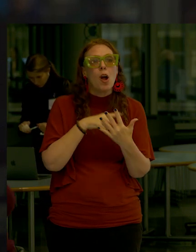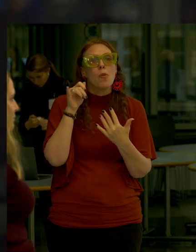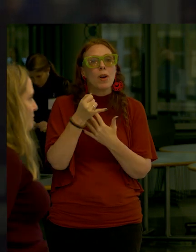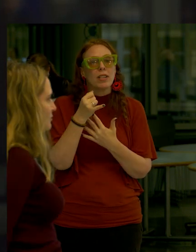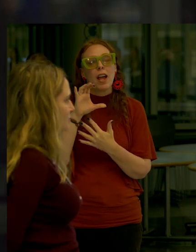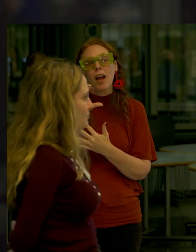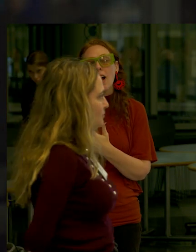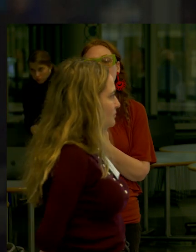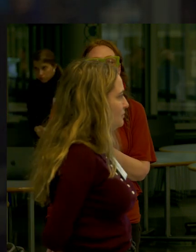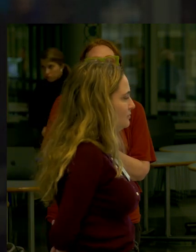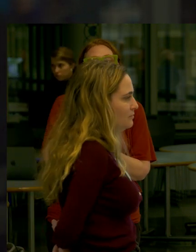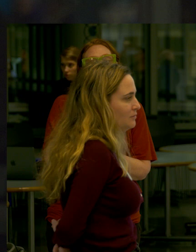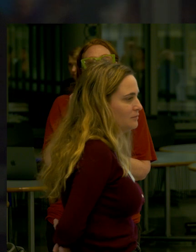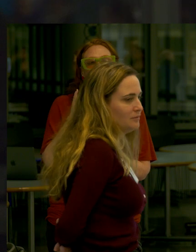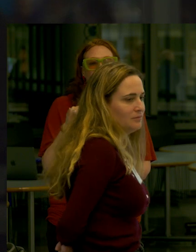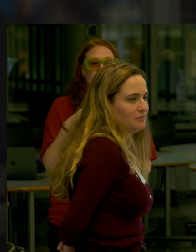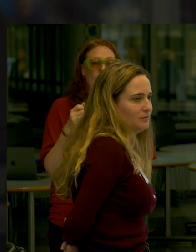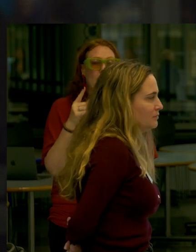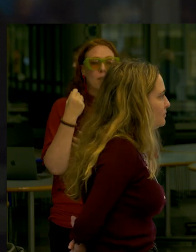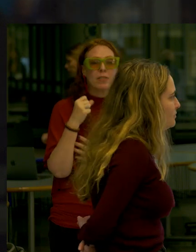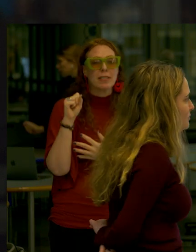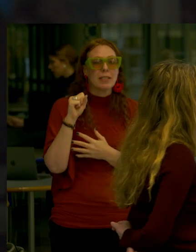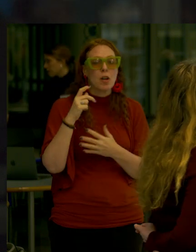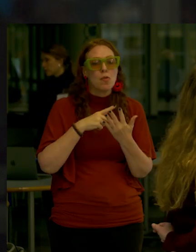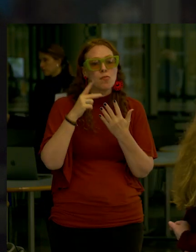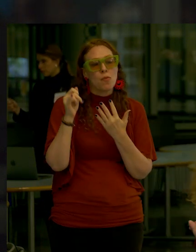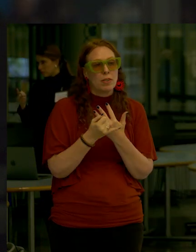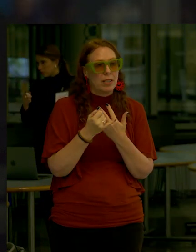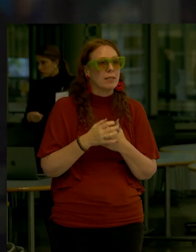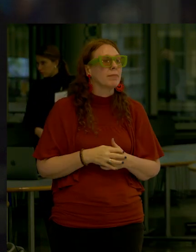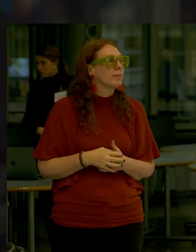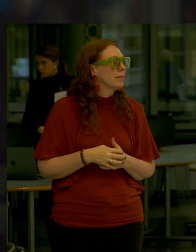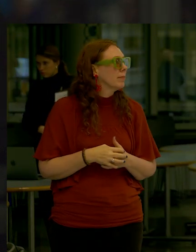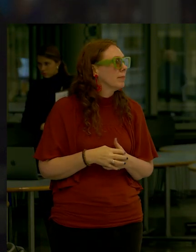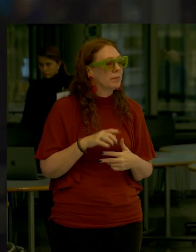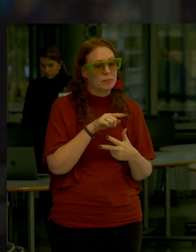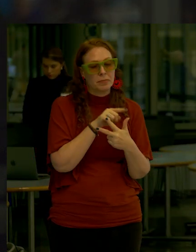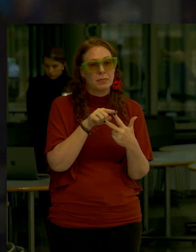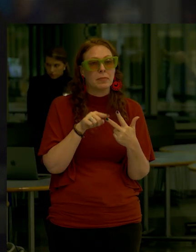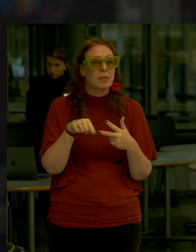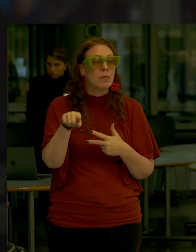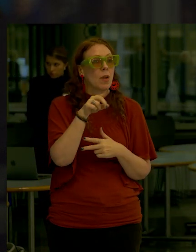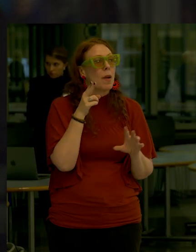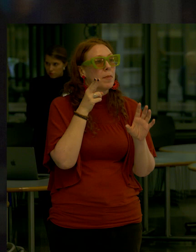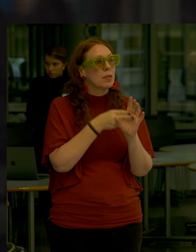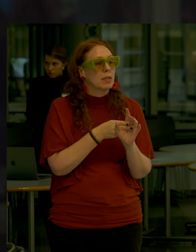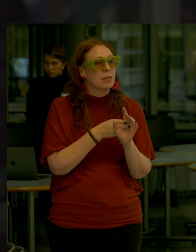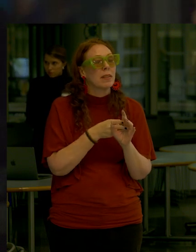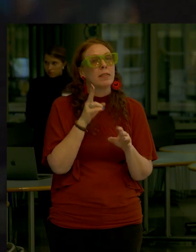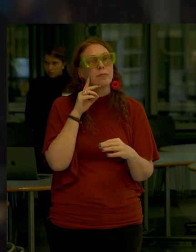Battery Park City resiliency projects And lower Manhattan coastal resilience For those of you who are participating